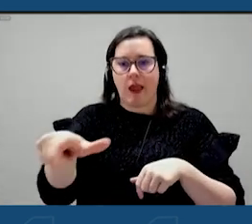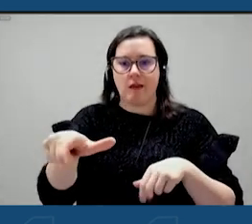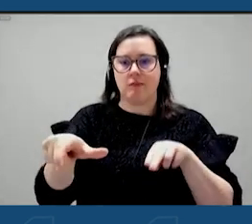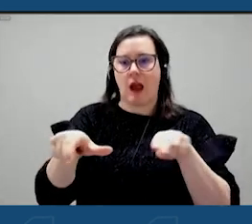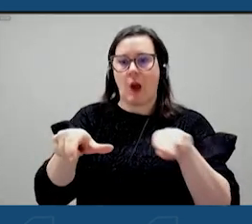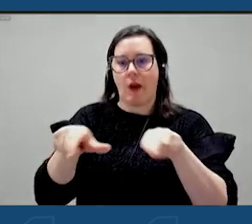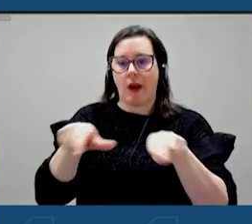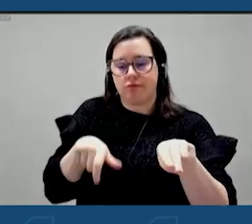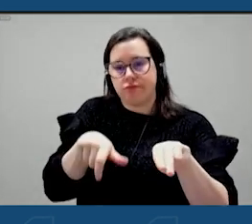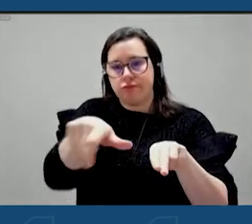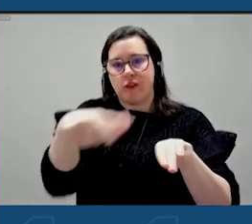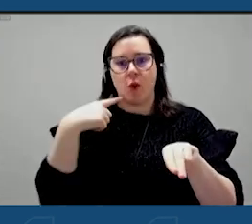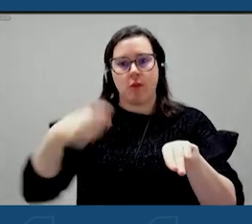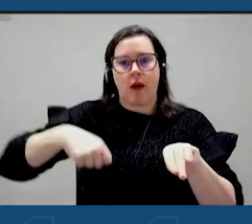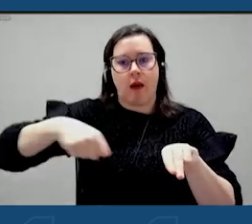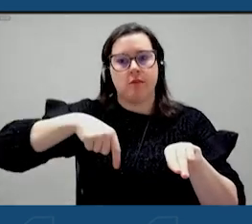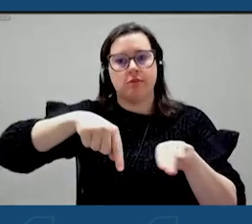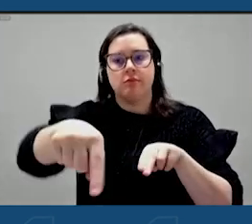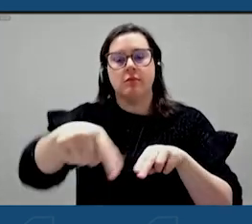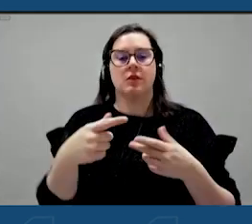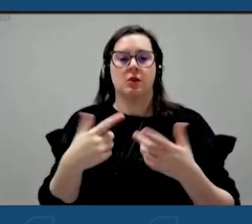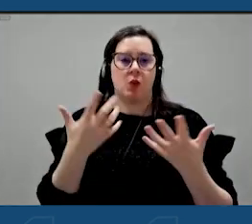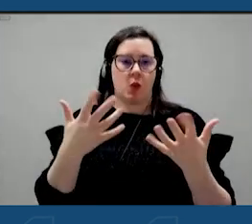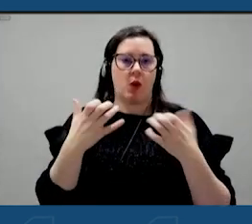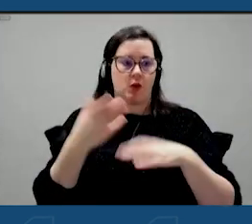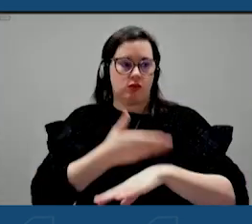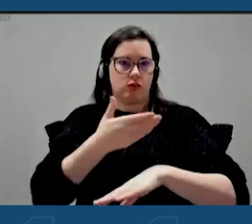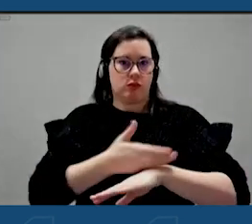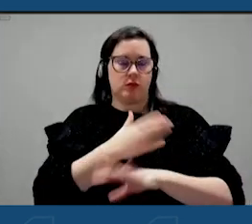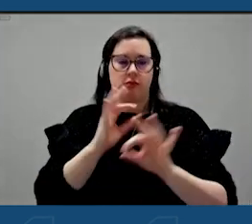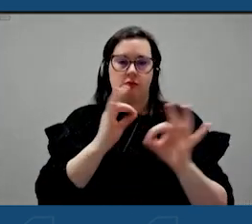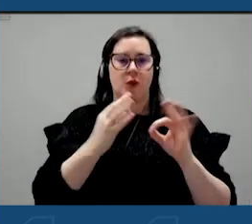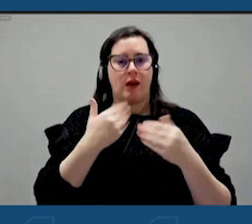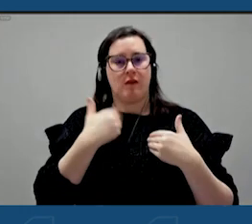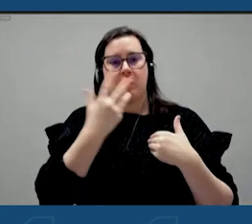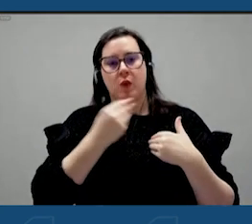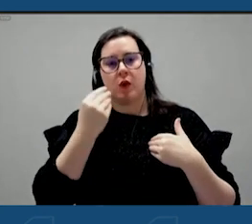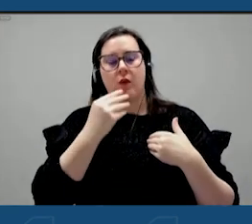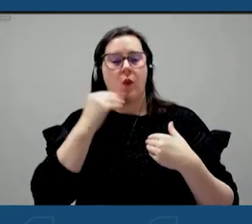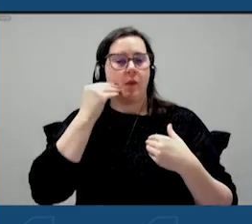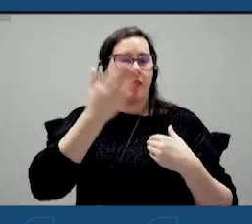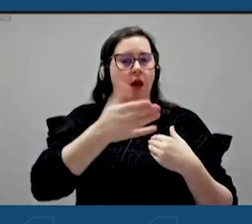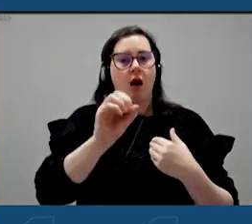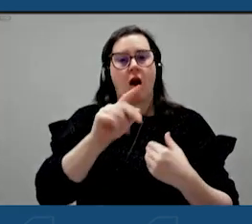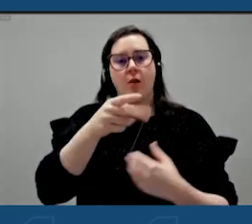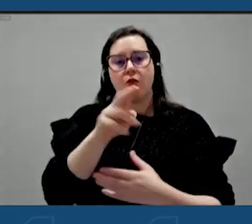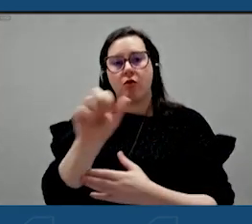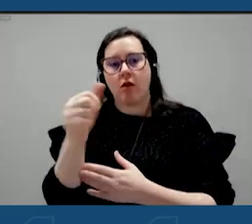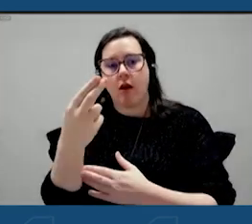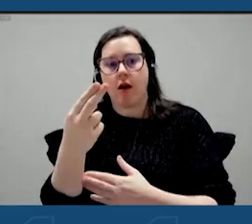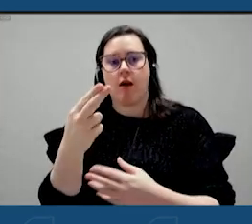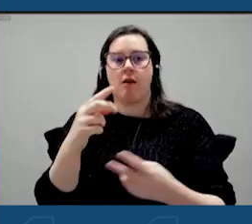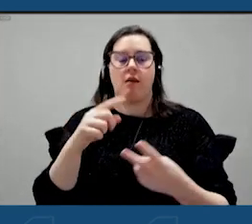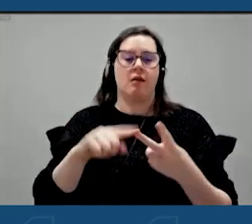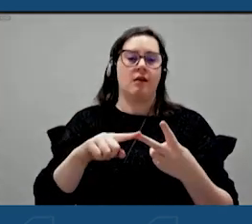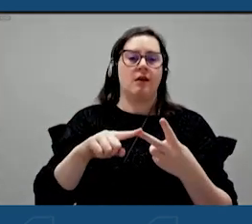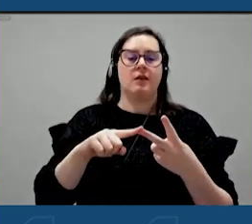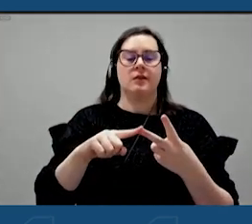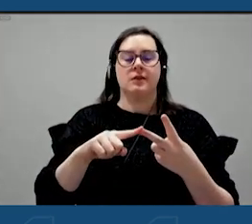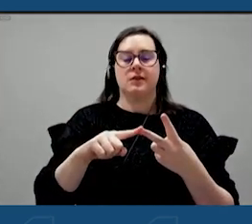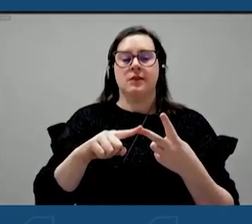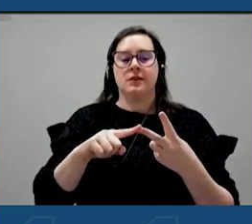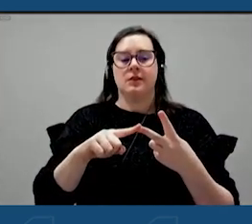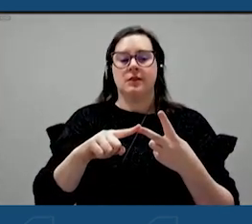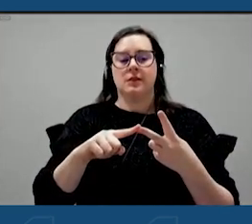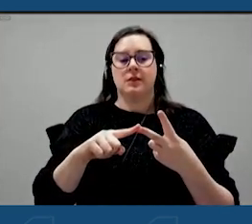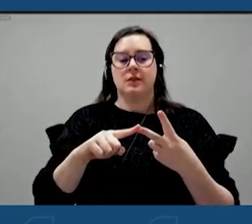uh, we want to restore some of historic buildings. You have some real gems there. Uh, the Opera House, the Masonic Building, the Boys and Girls Club. So, so